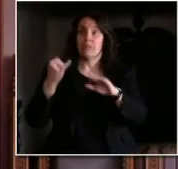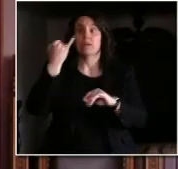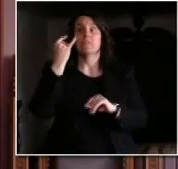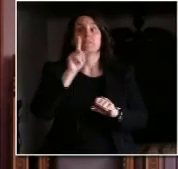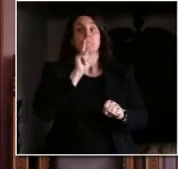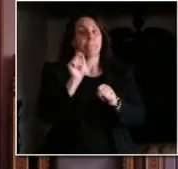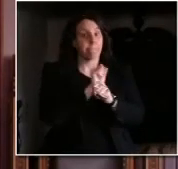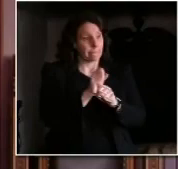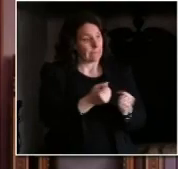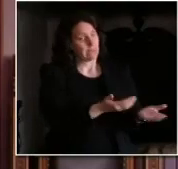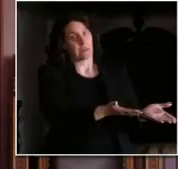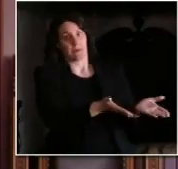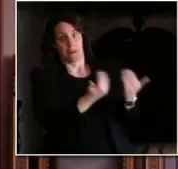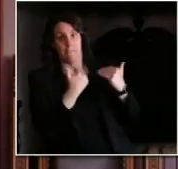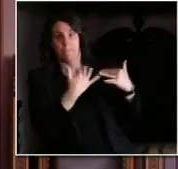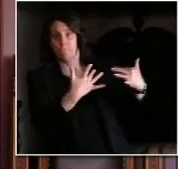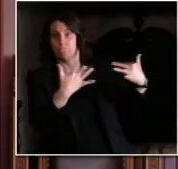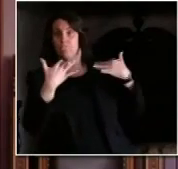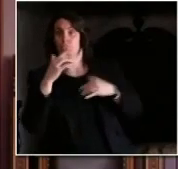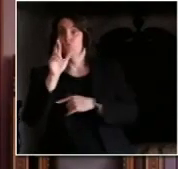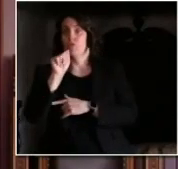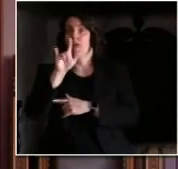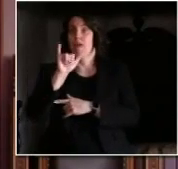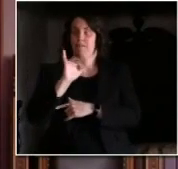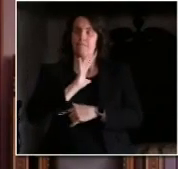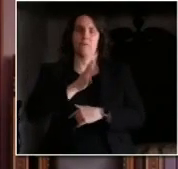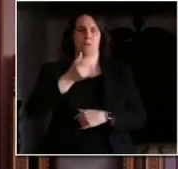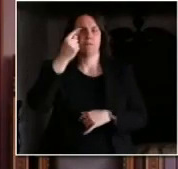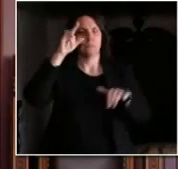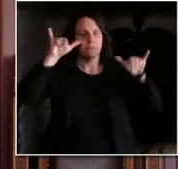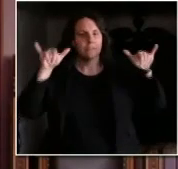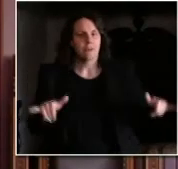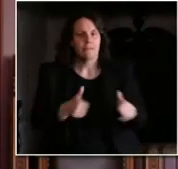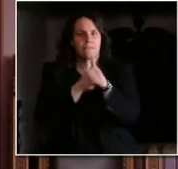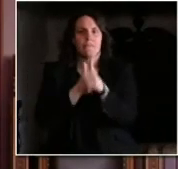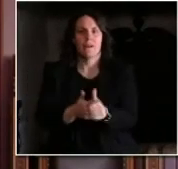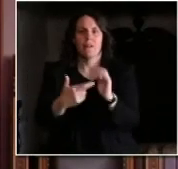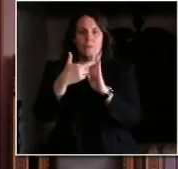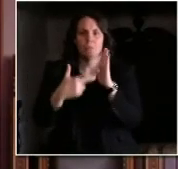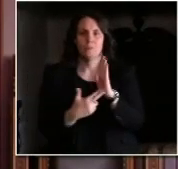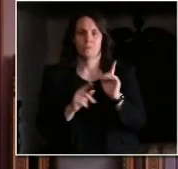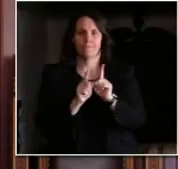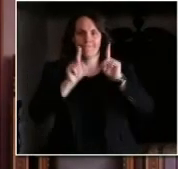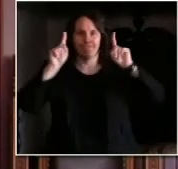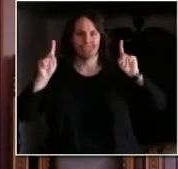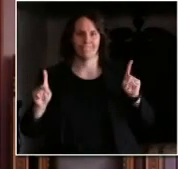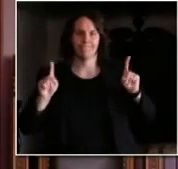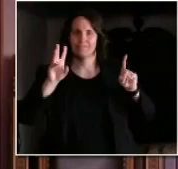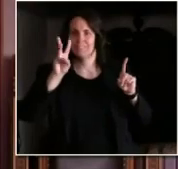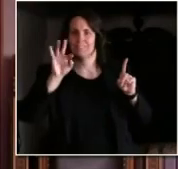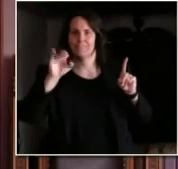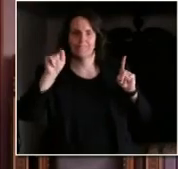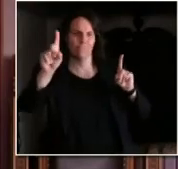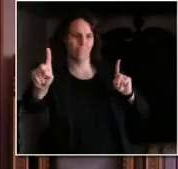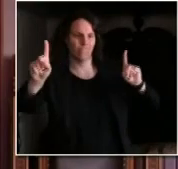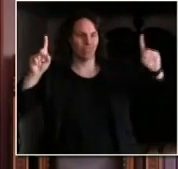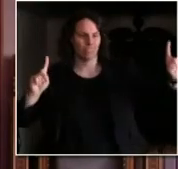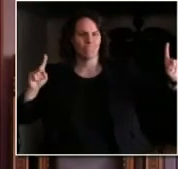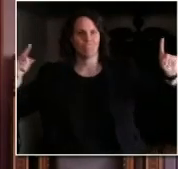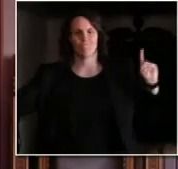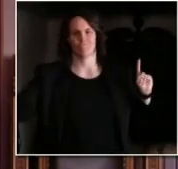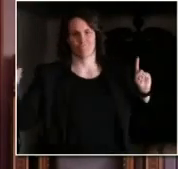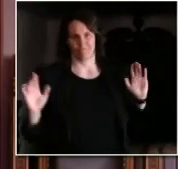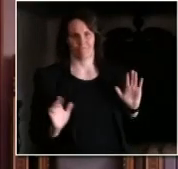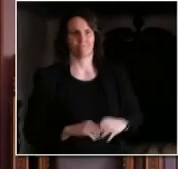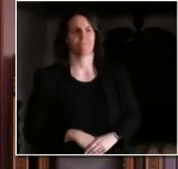social distance distances so that they can remain healthy thank you Dylan now to Eric